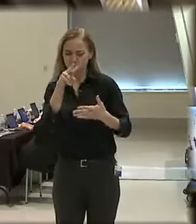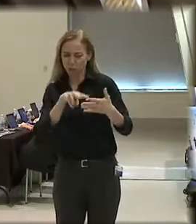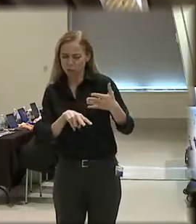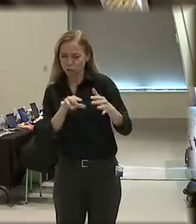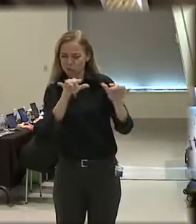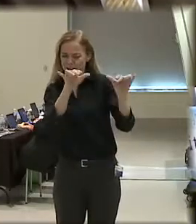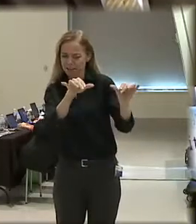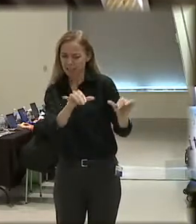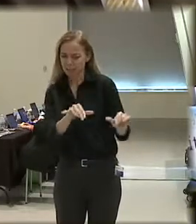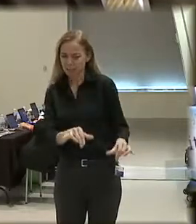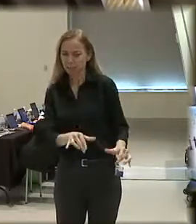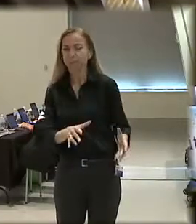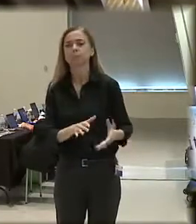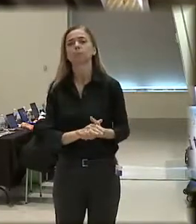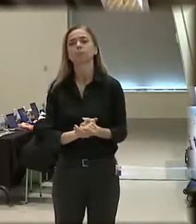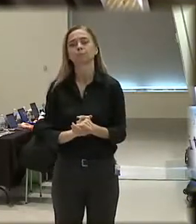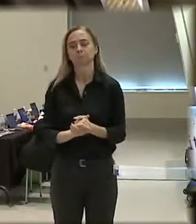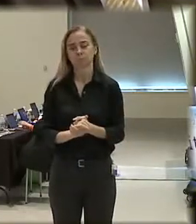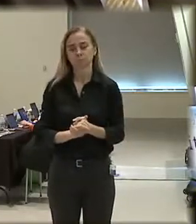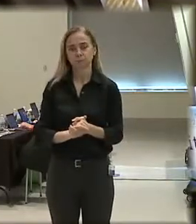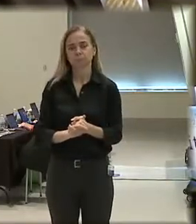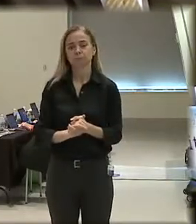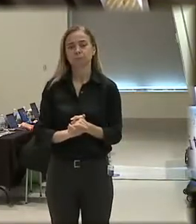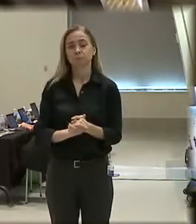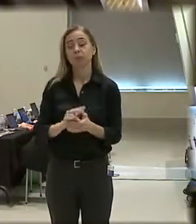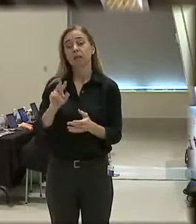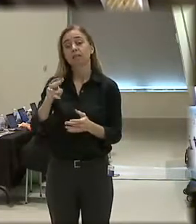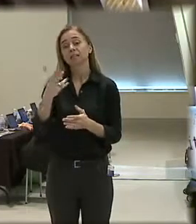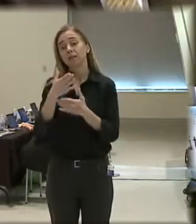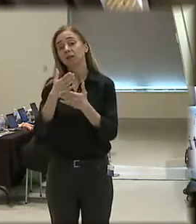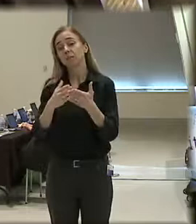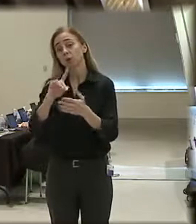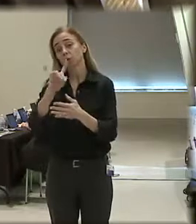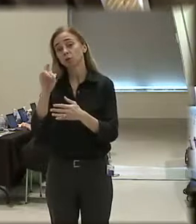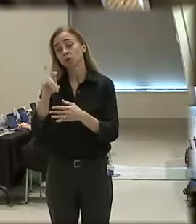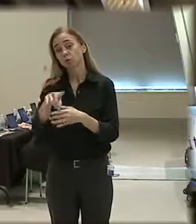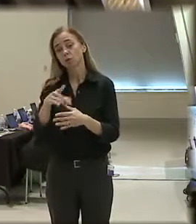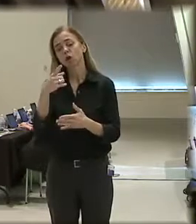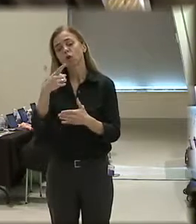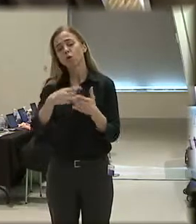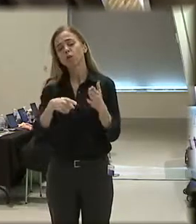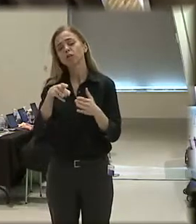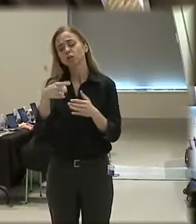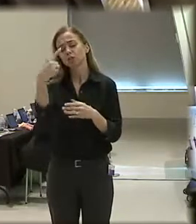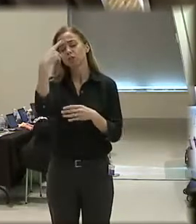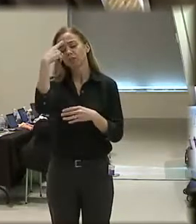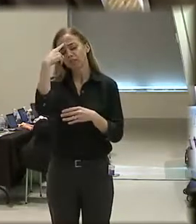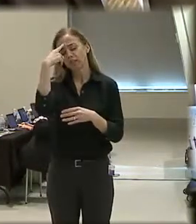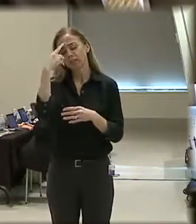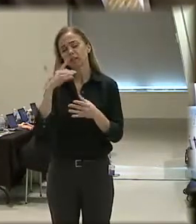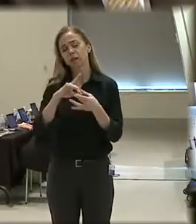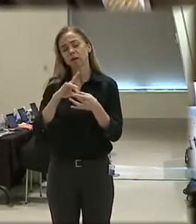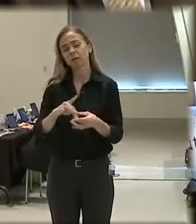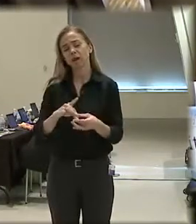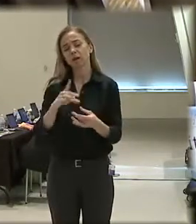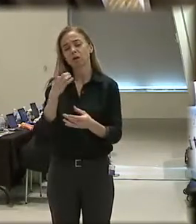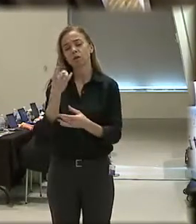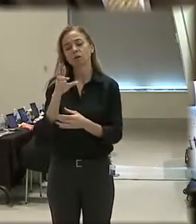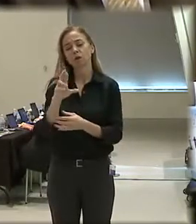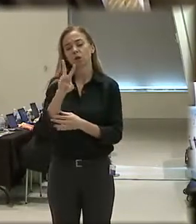the same thing. And then the second part of my question for you is what do you think about Dr.